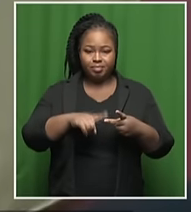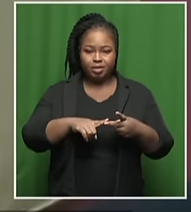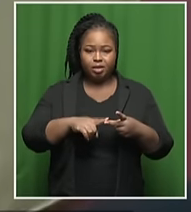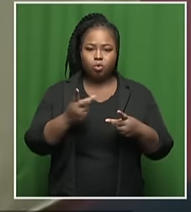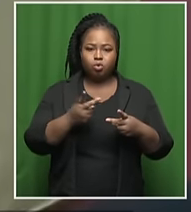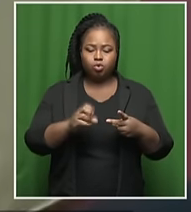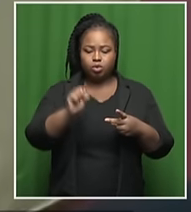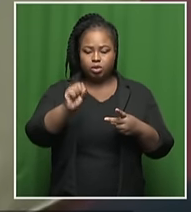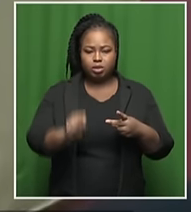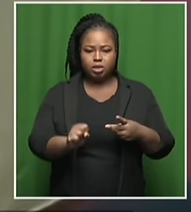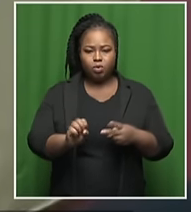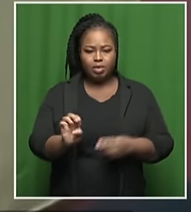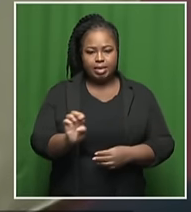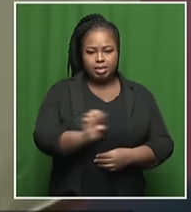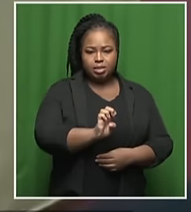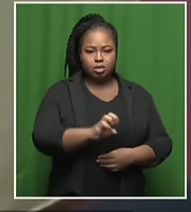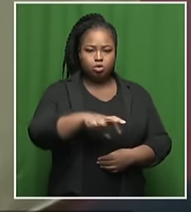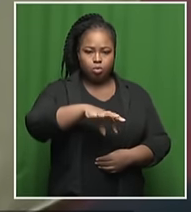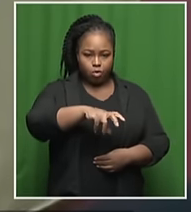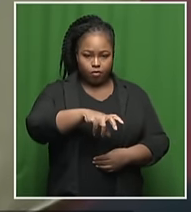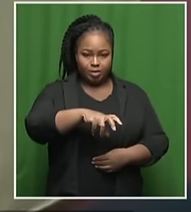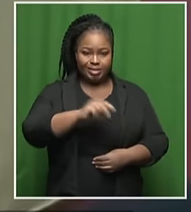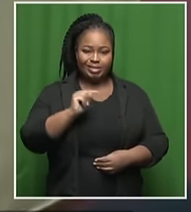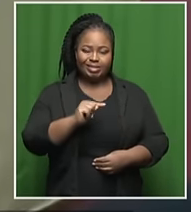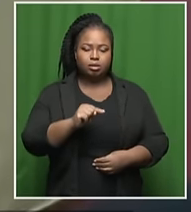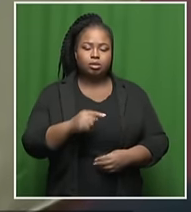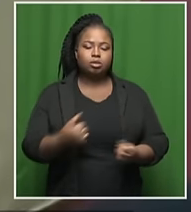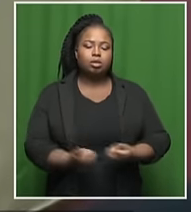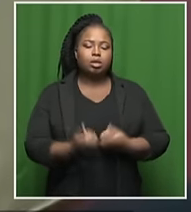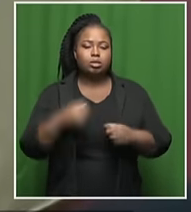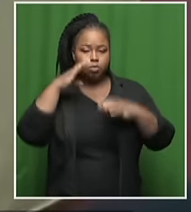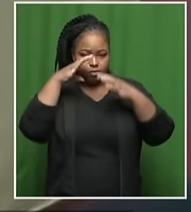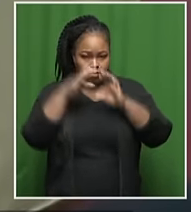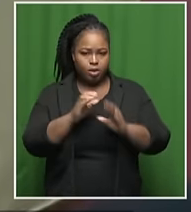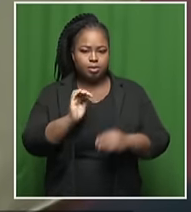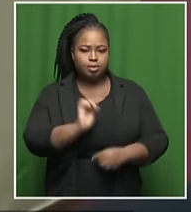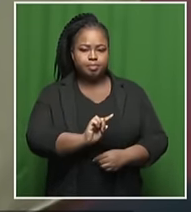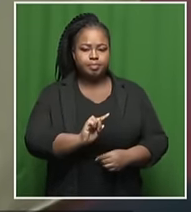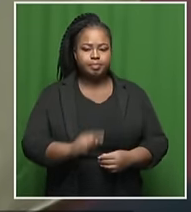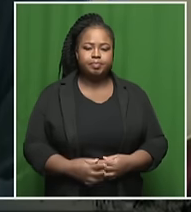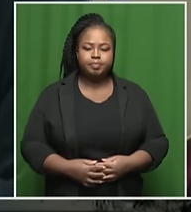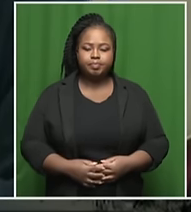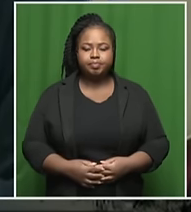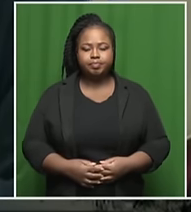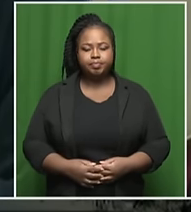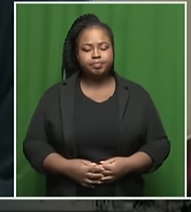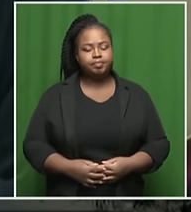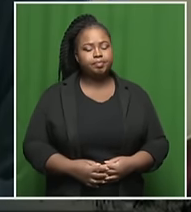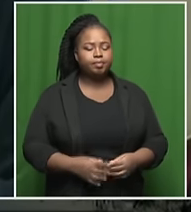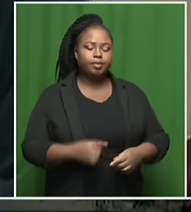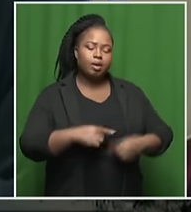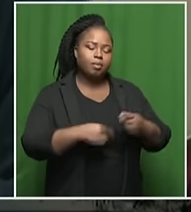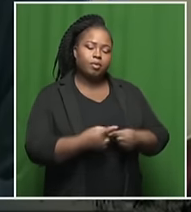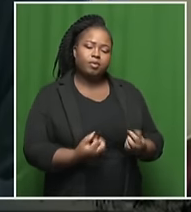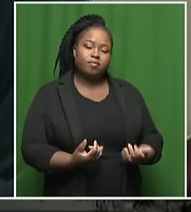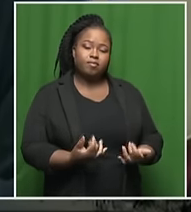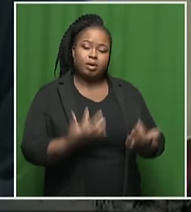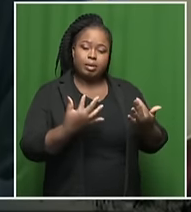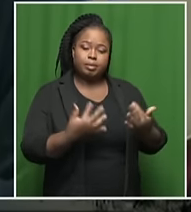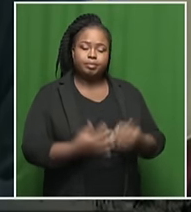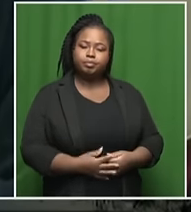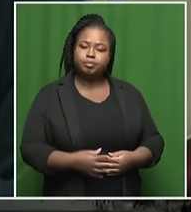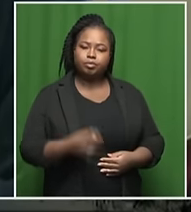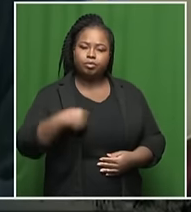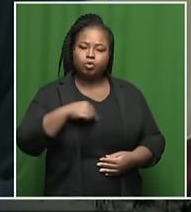southeastern parts of the province. Of course, that's the challenge we need to look at now. Colin, with regard to the fires, so we're talking